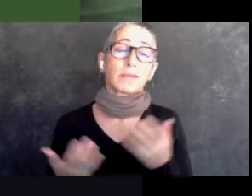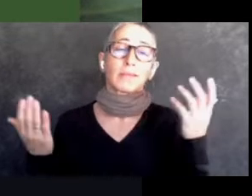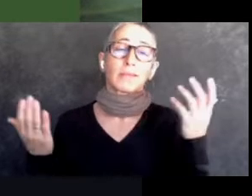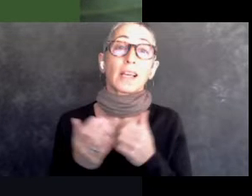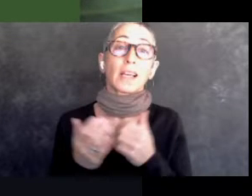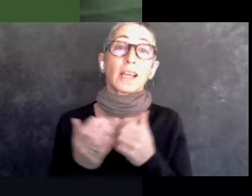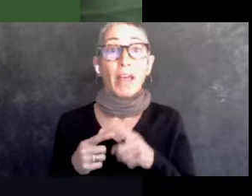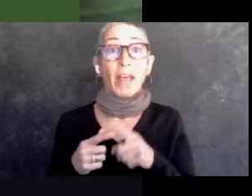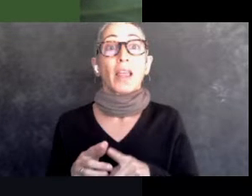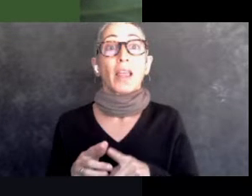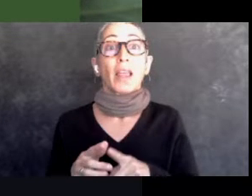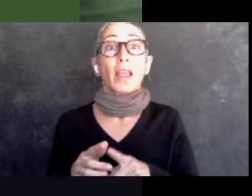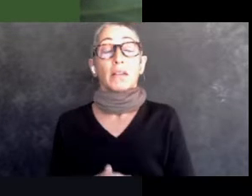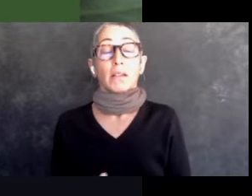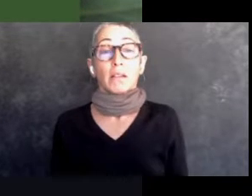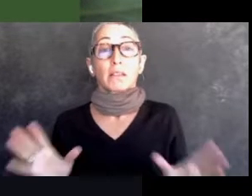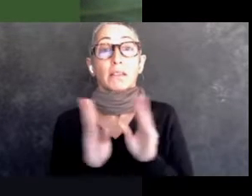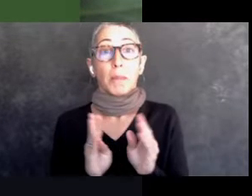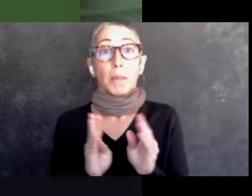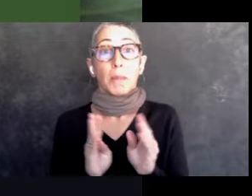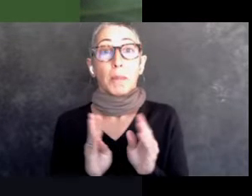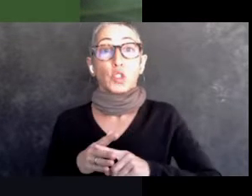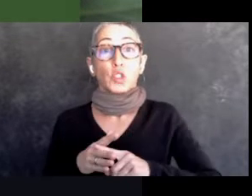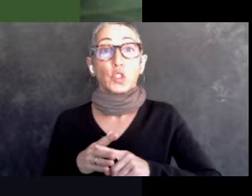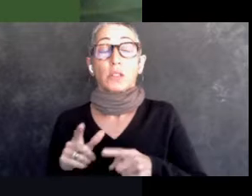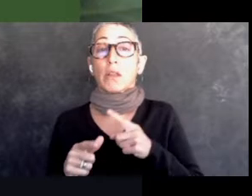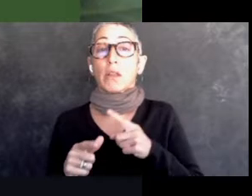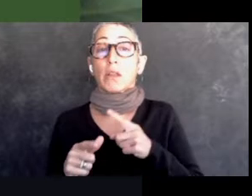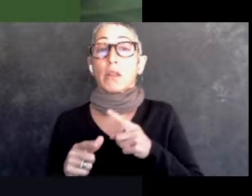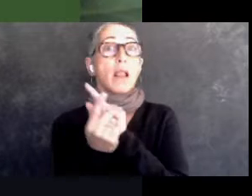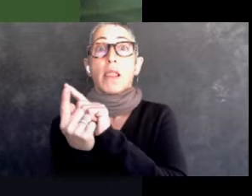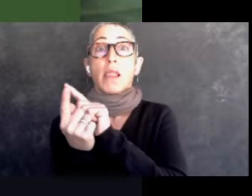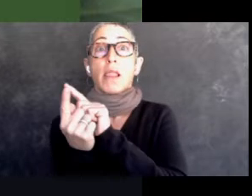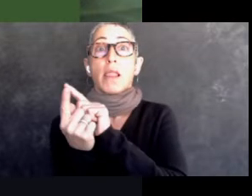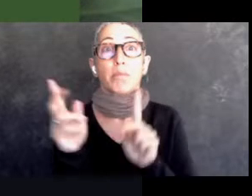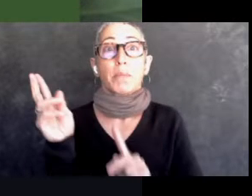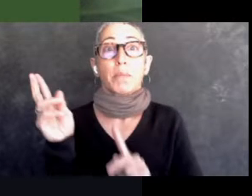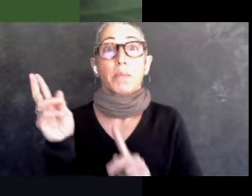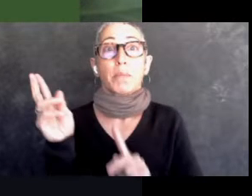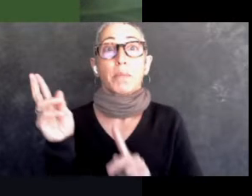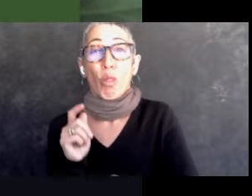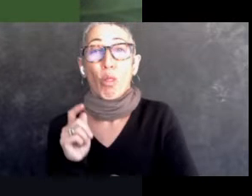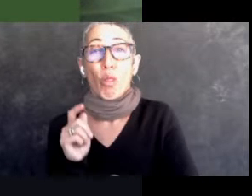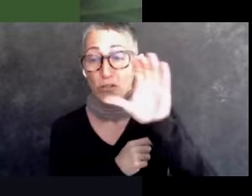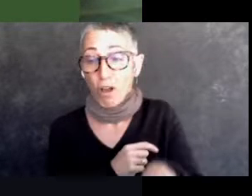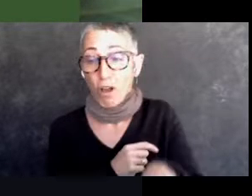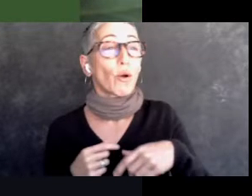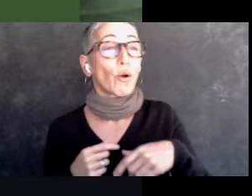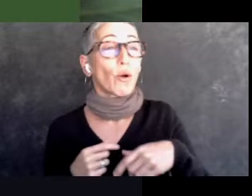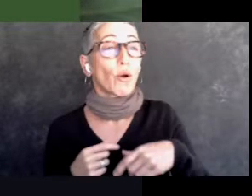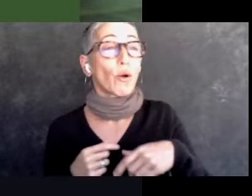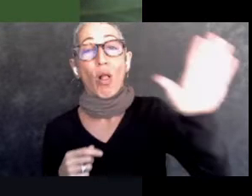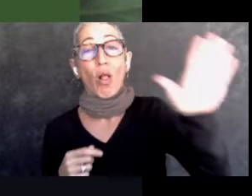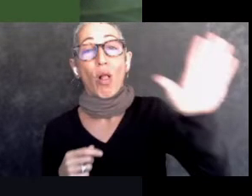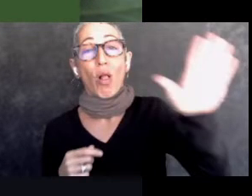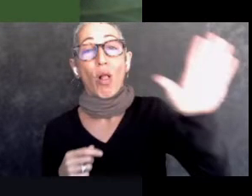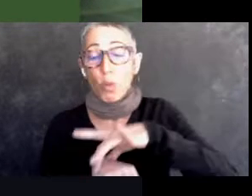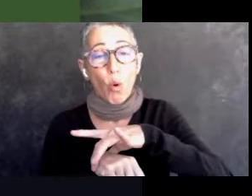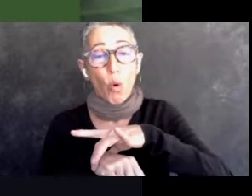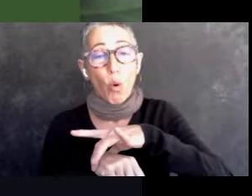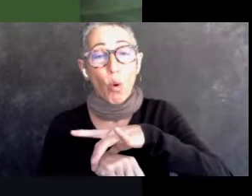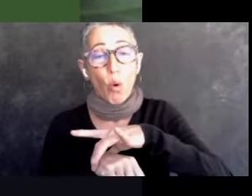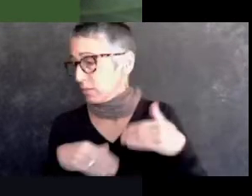new people all over the world and the city of Chicago, who I never would have met in, in any other form. Um,